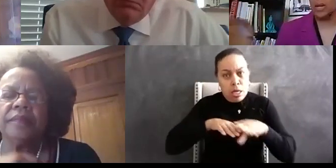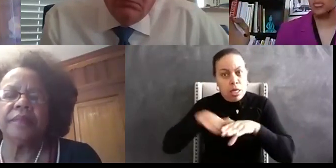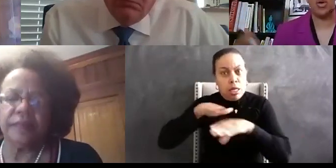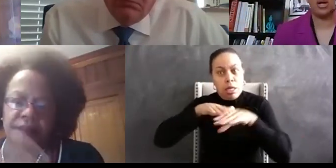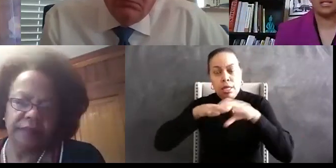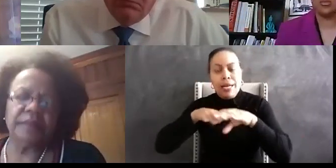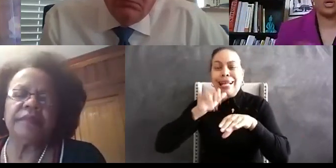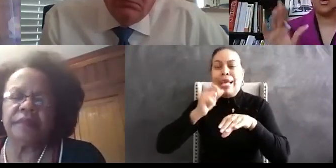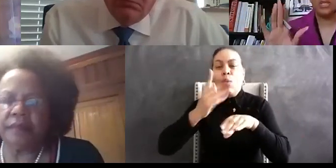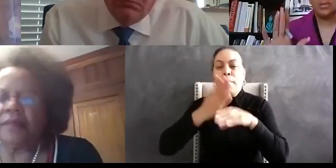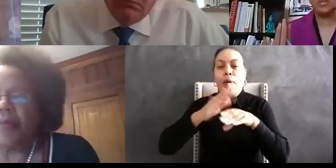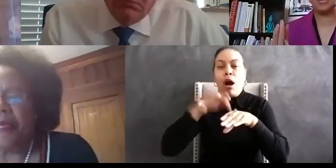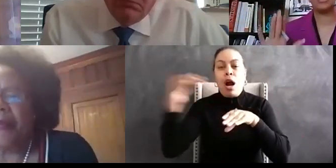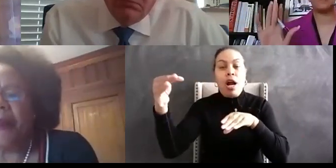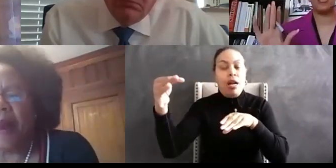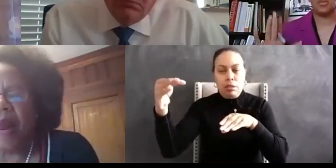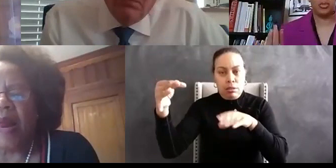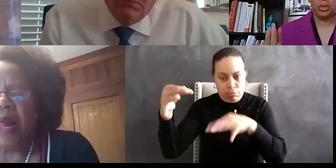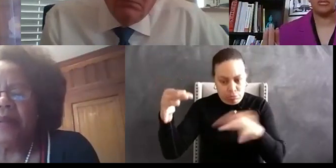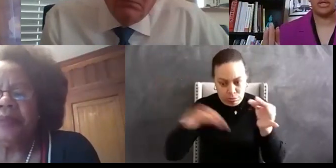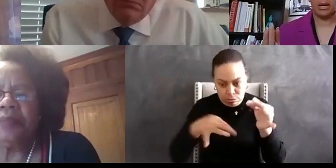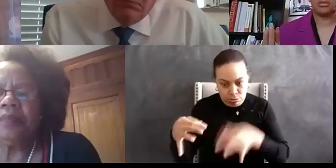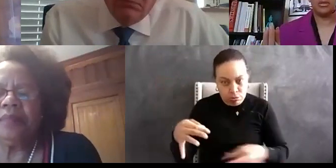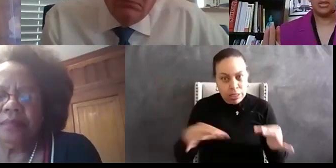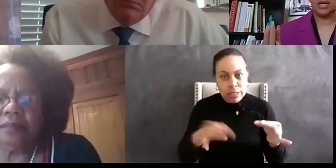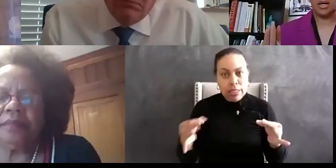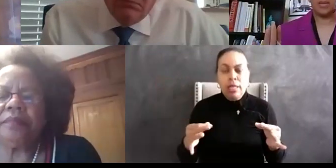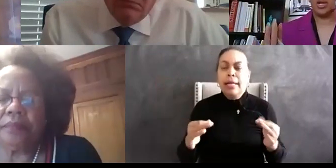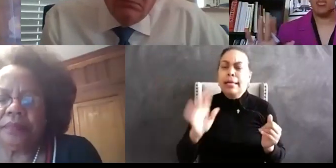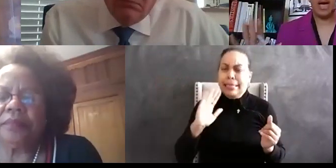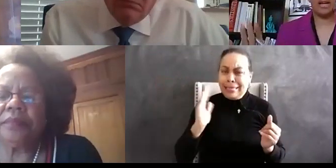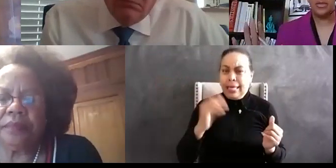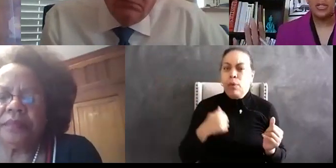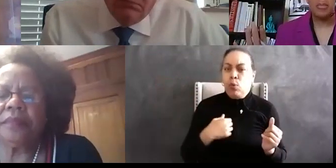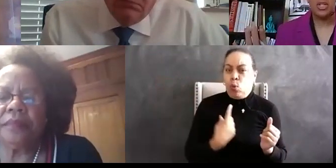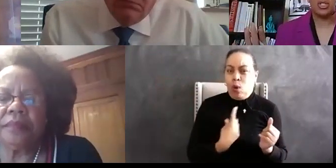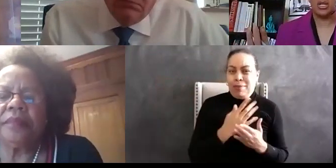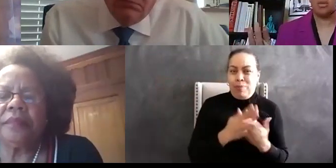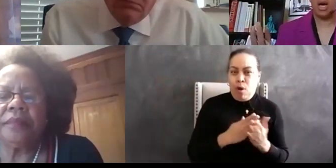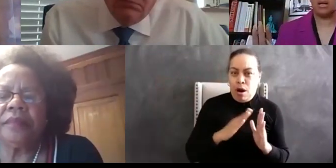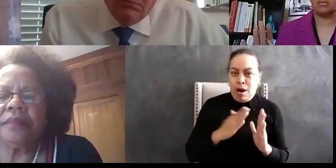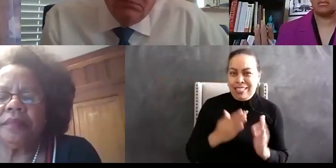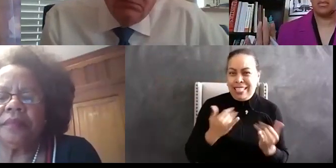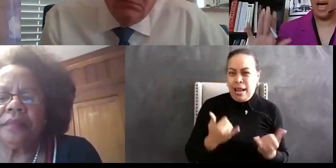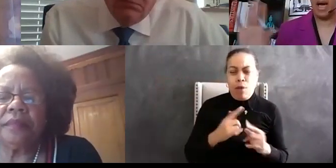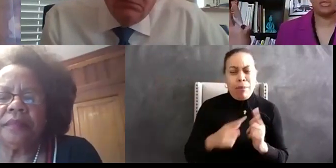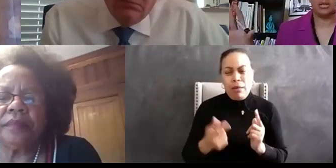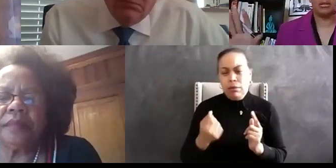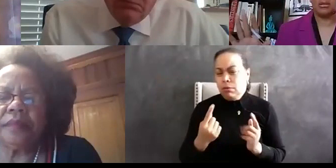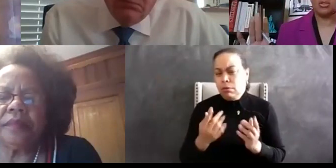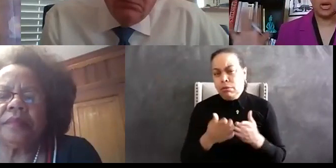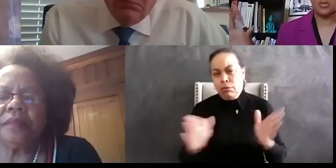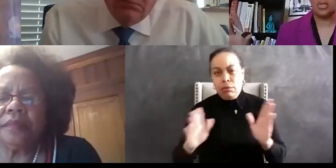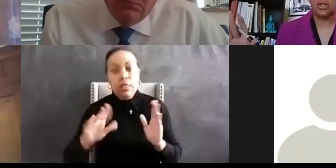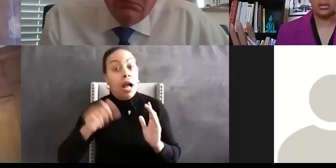thing and try to move on because we seem to be the only lever people are pulling right now and i'm going to go back to i think somebody mentioned it you've got housing